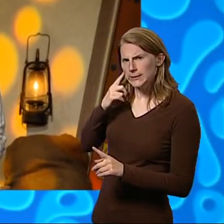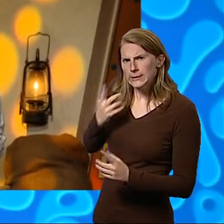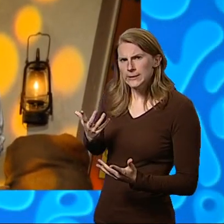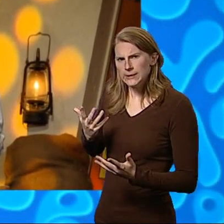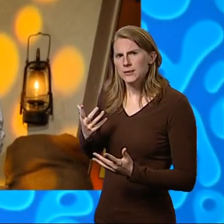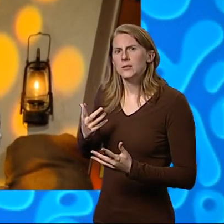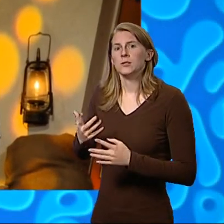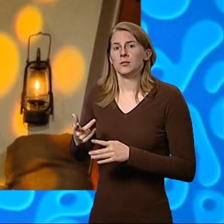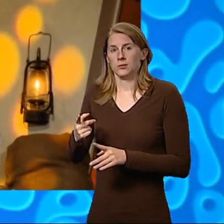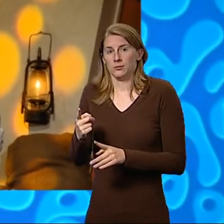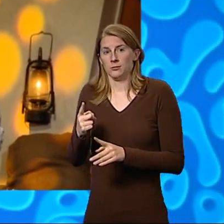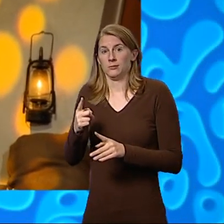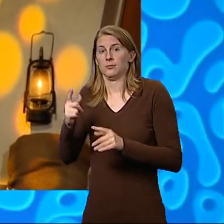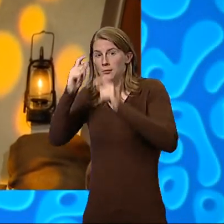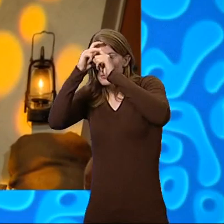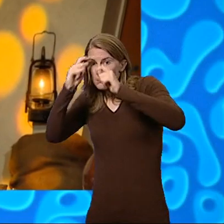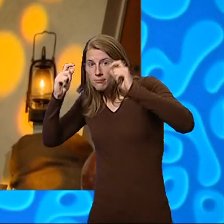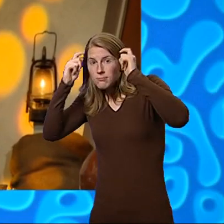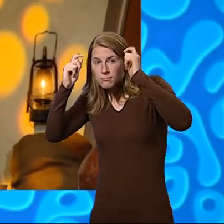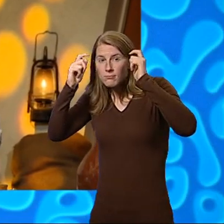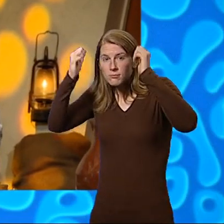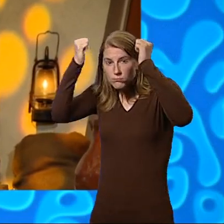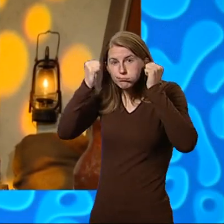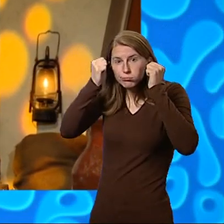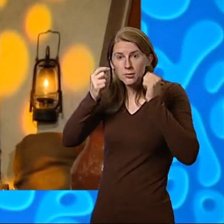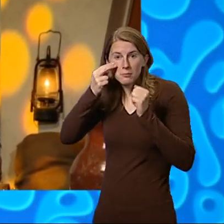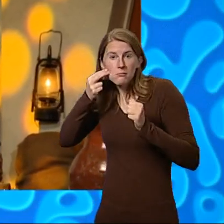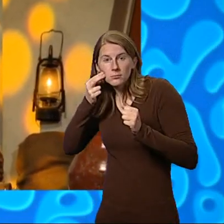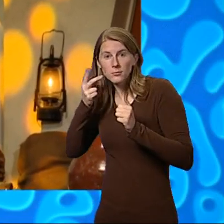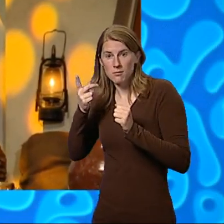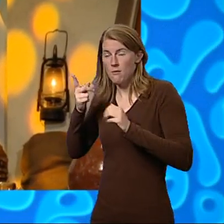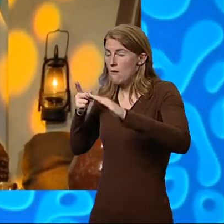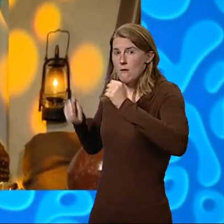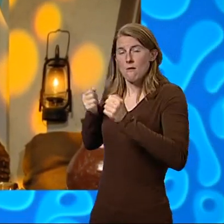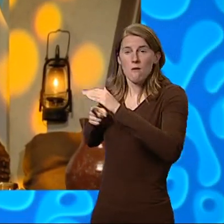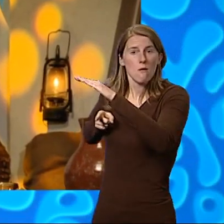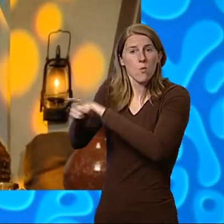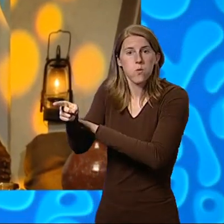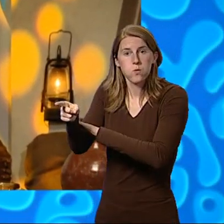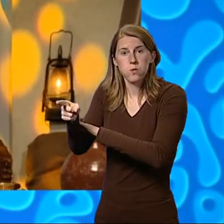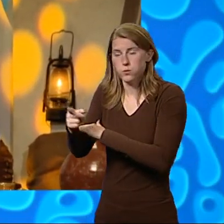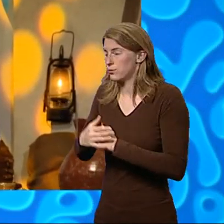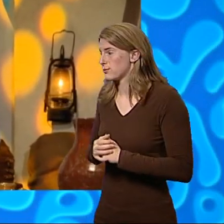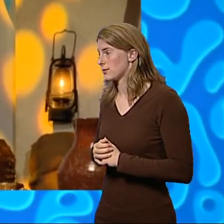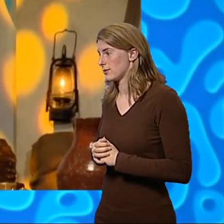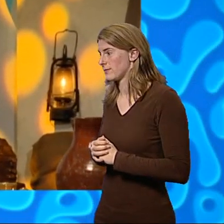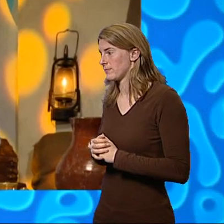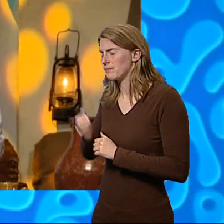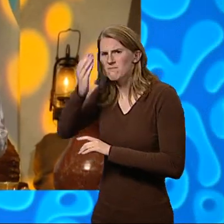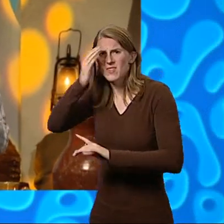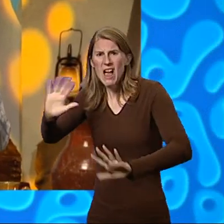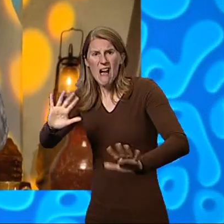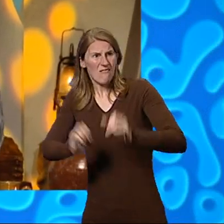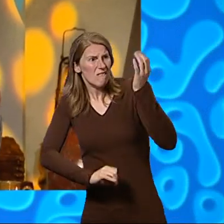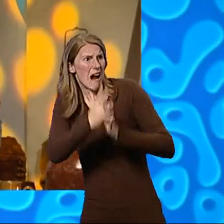Mrs Mugwump and Miss Fishgrip as they made their escape. Fire, whoop, oh, you help, went Patagonia Clatterbottom